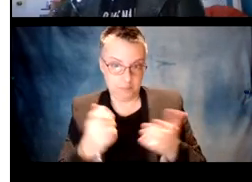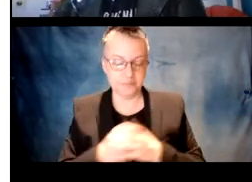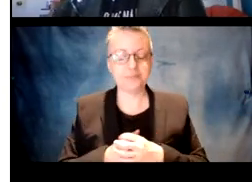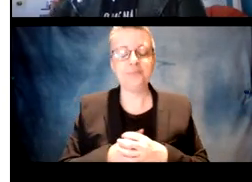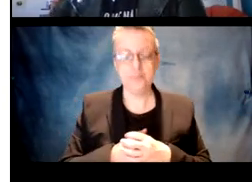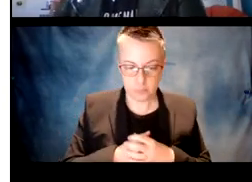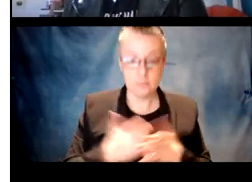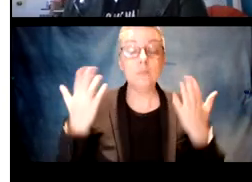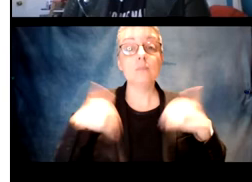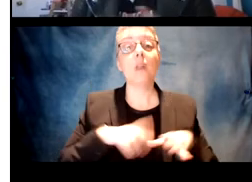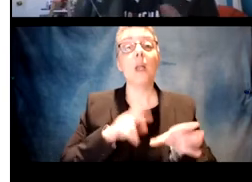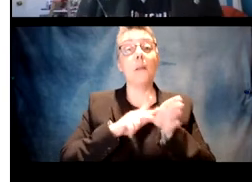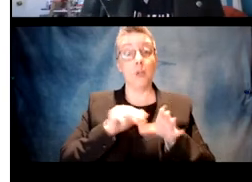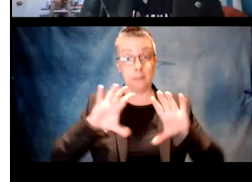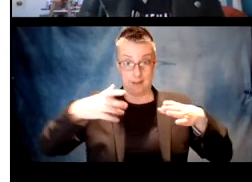Okay.